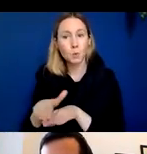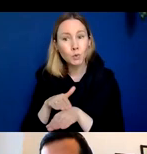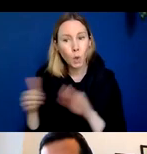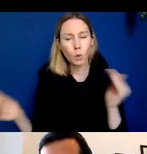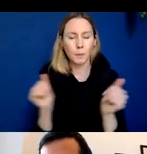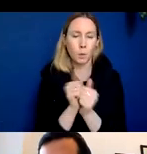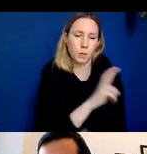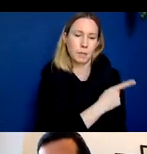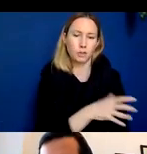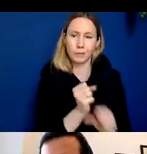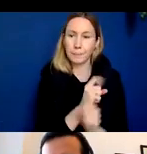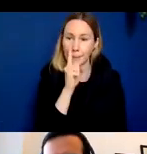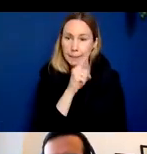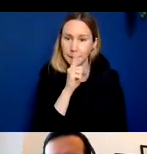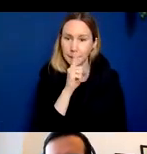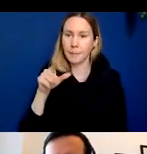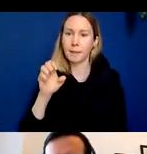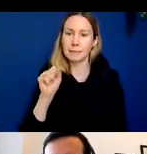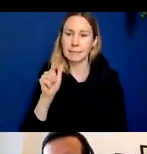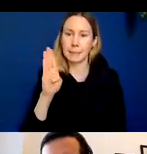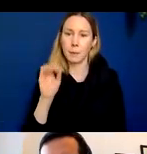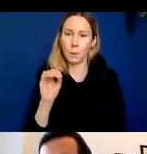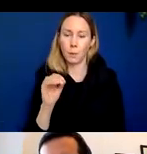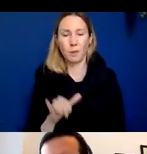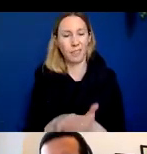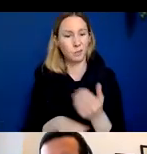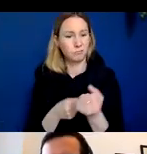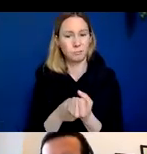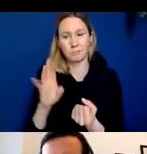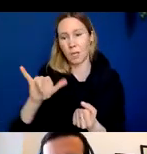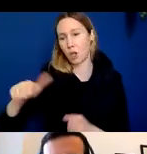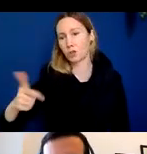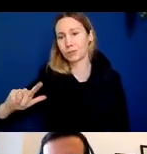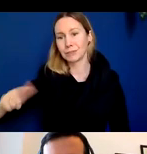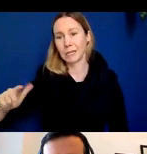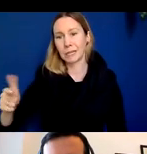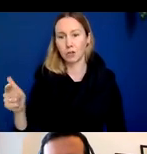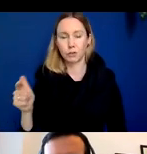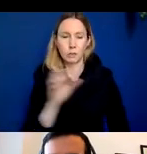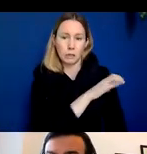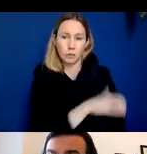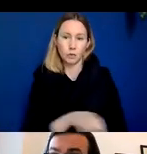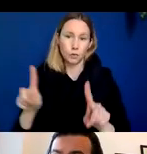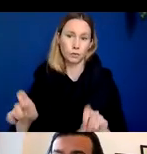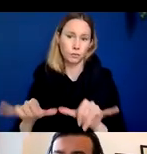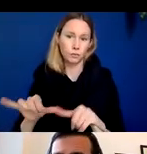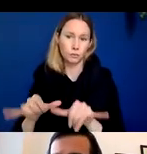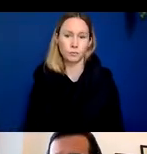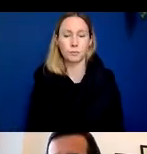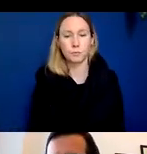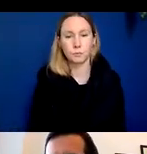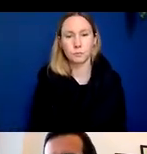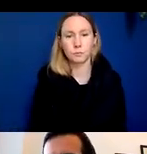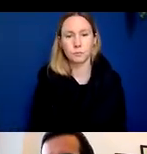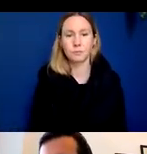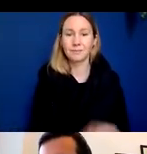received placebo and this was backed up by other secondary clinical measures and again this was not the case for the